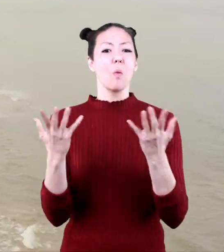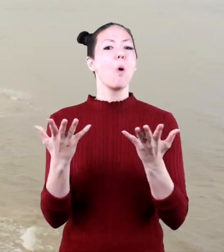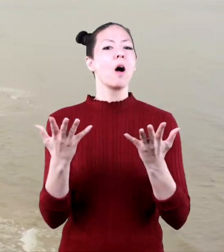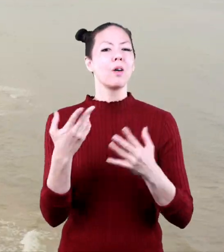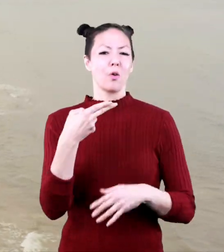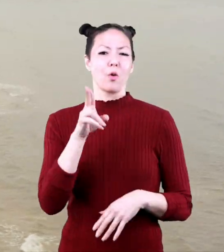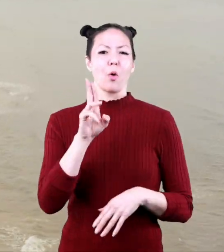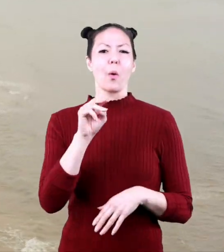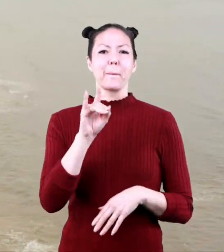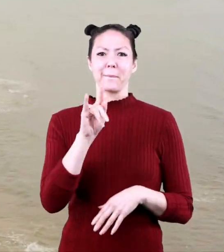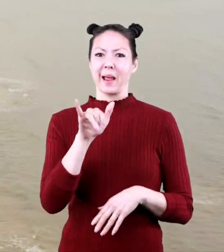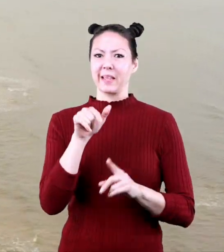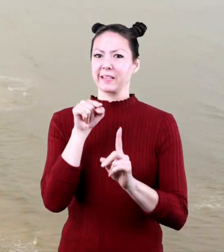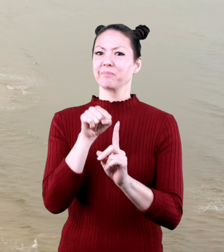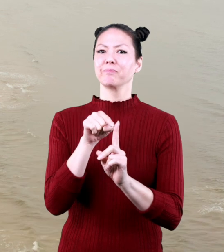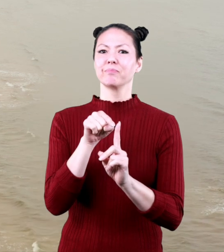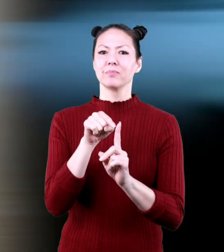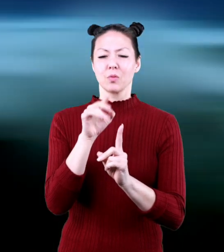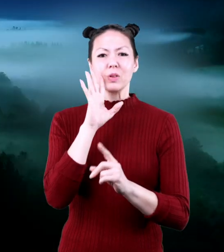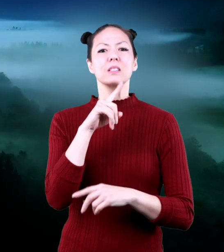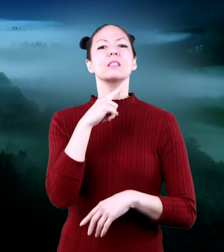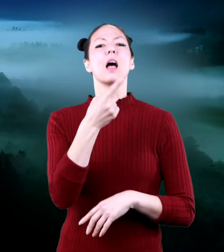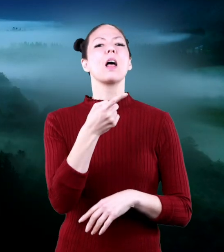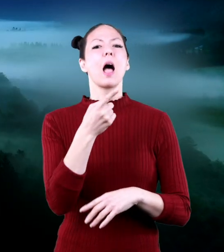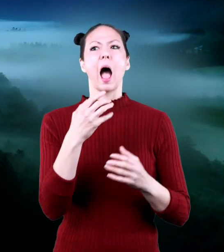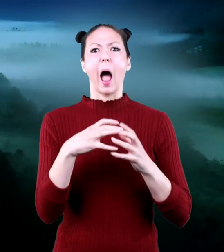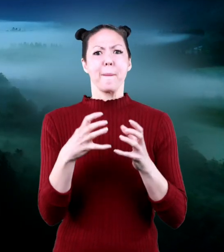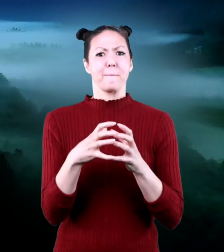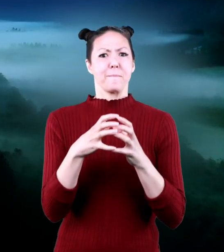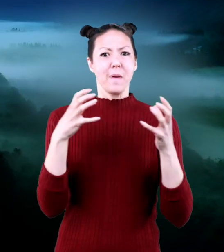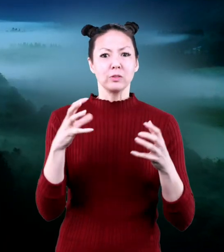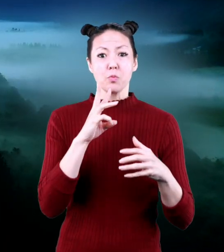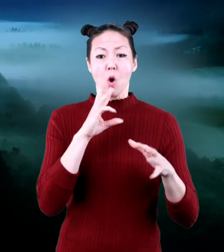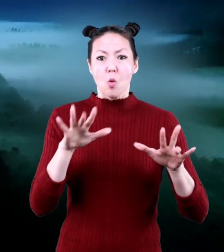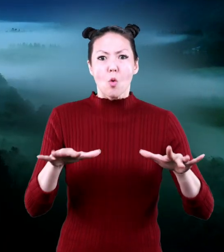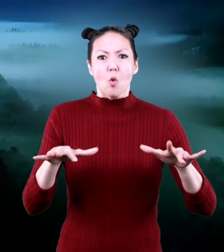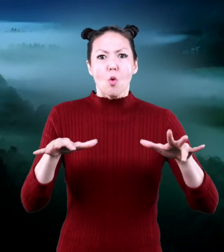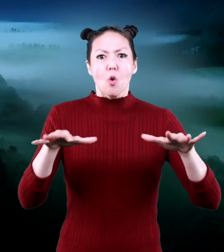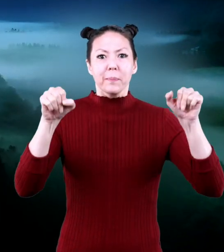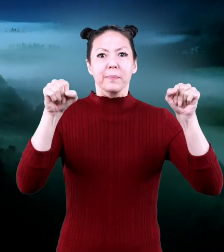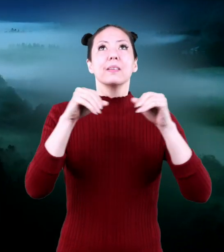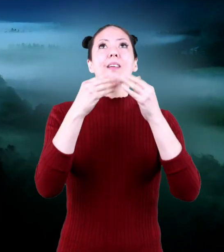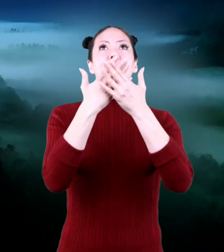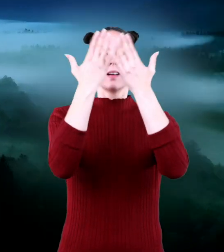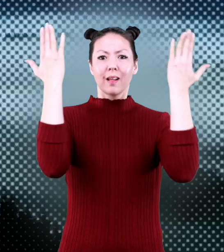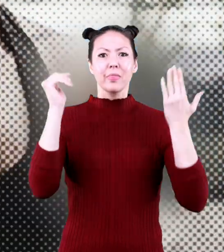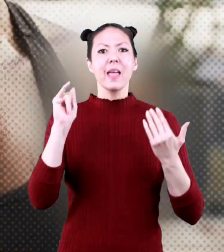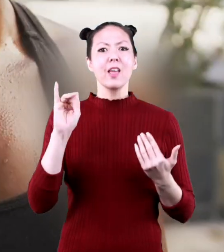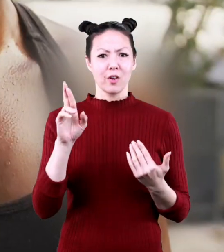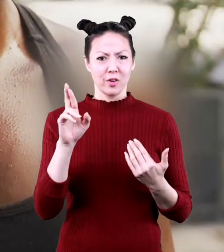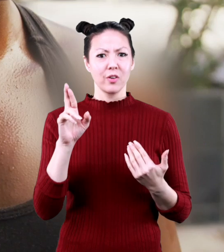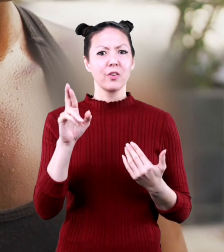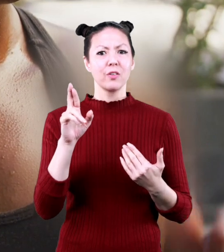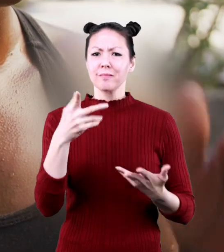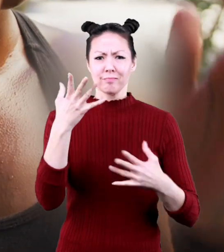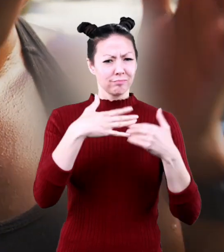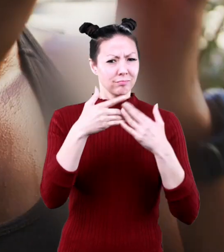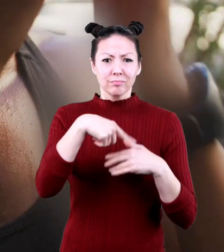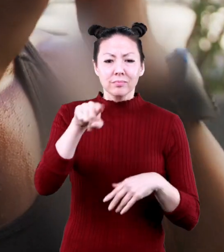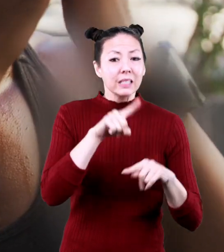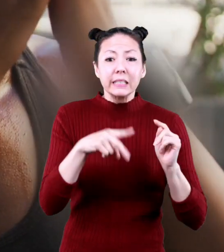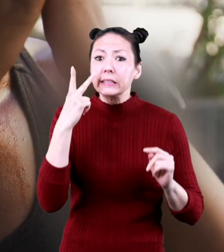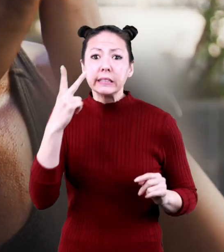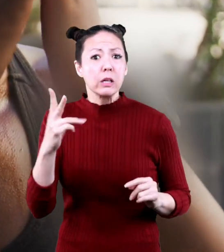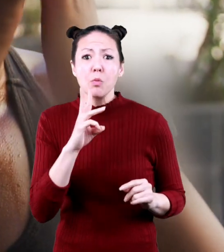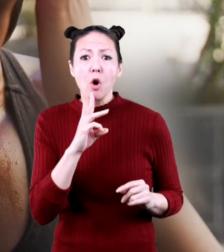humidity, which tells us the amount of water vapor in the air. Even though you cannot